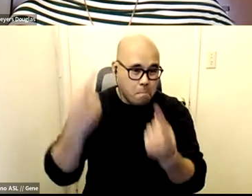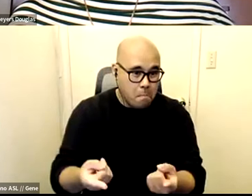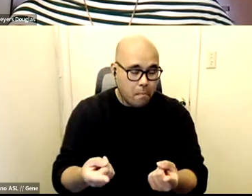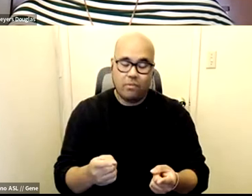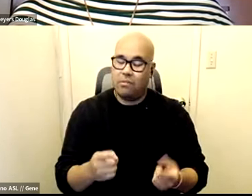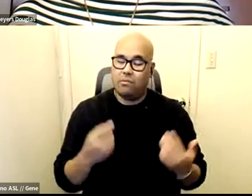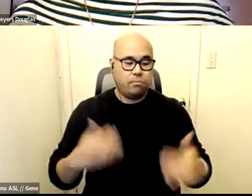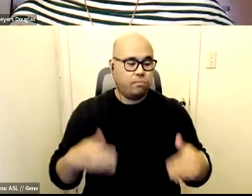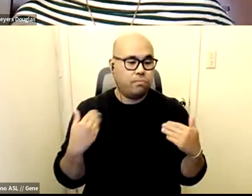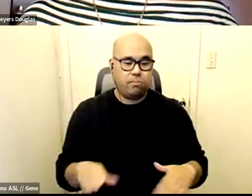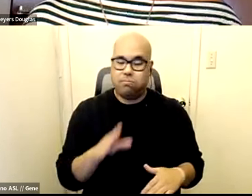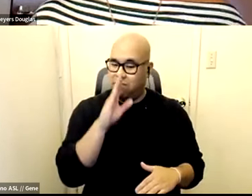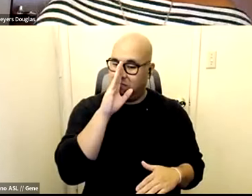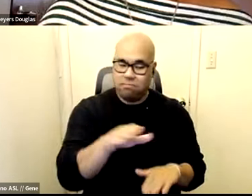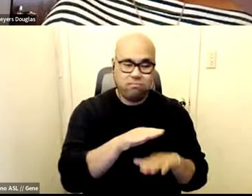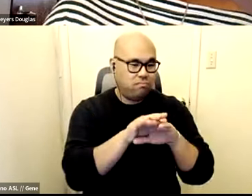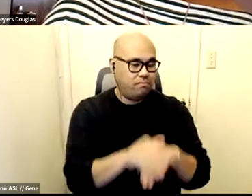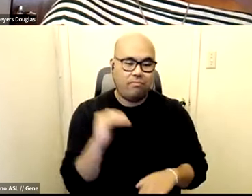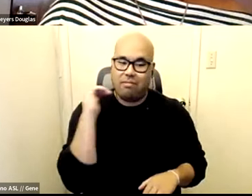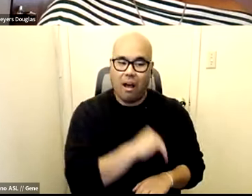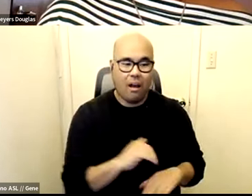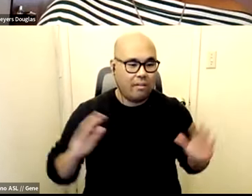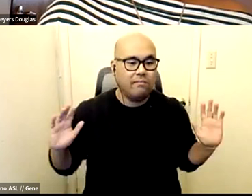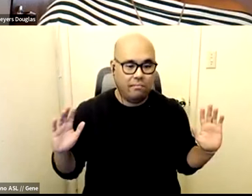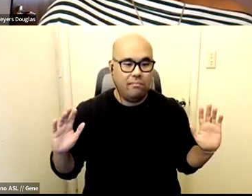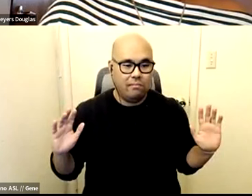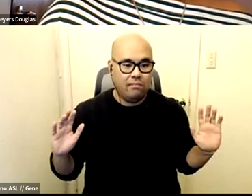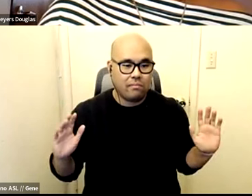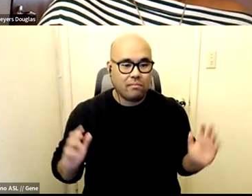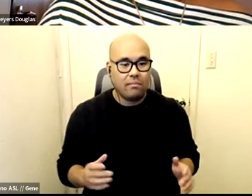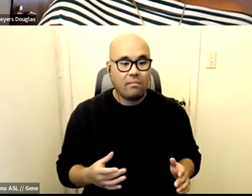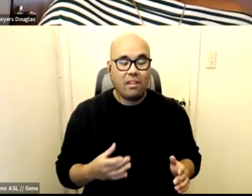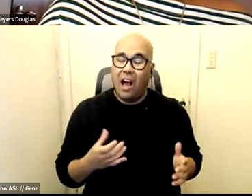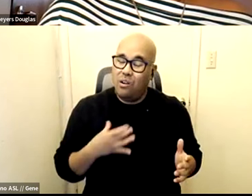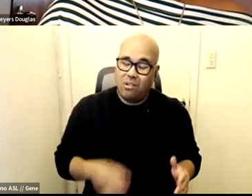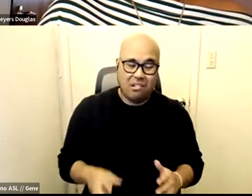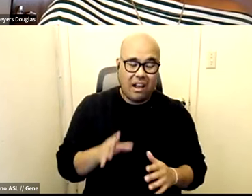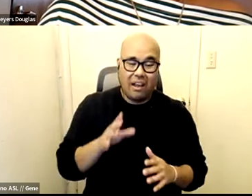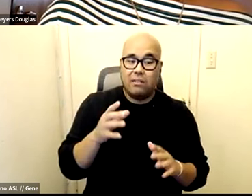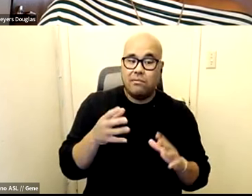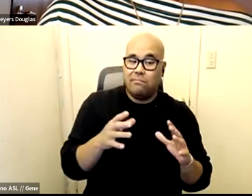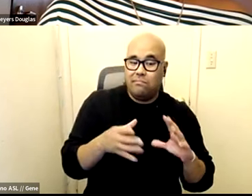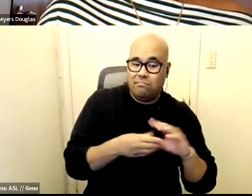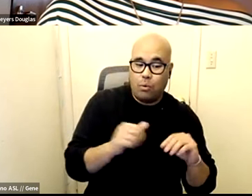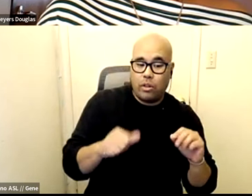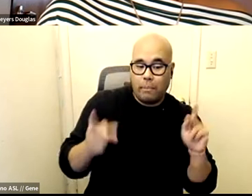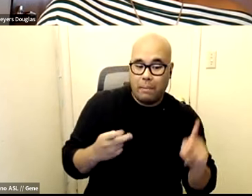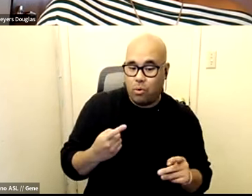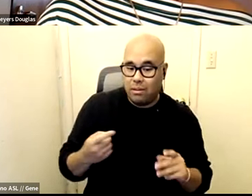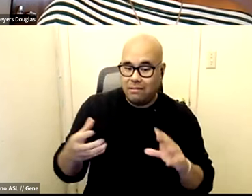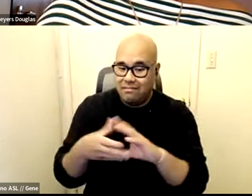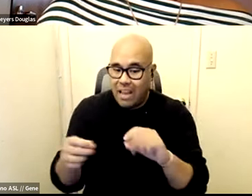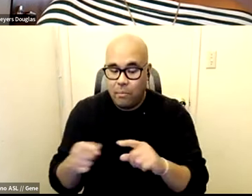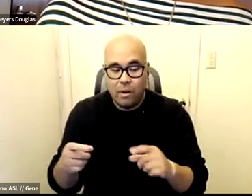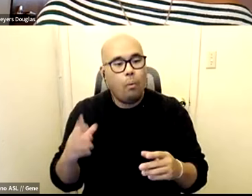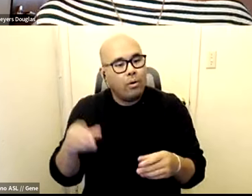liars, and I don't like saying what I hear so many other people say, which gives them the benefit of the